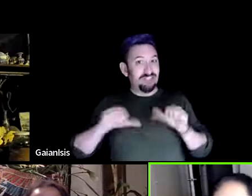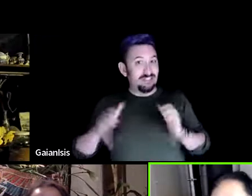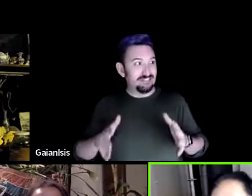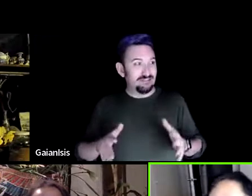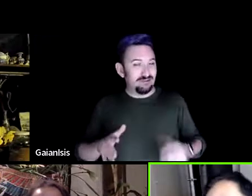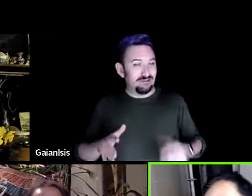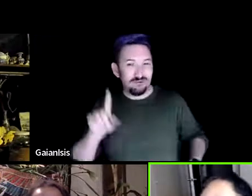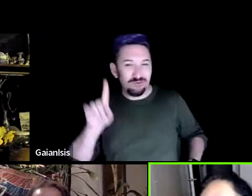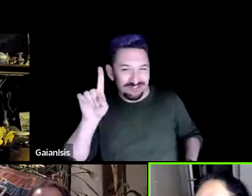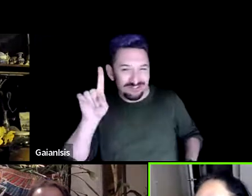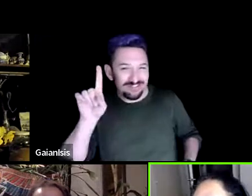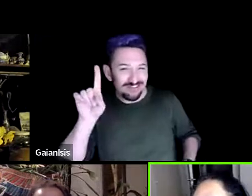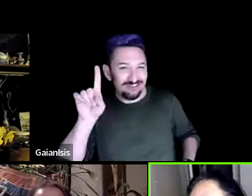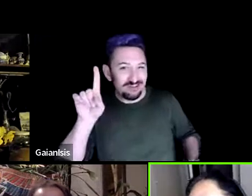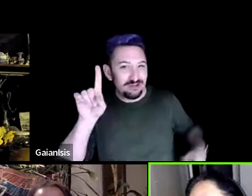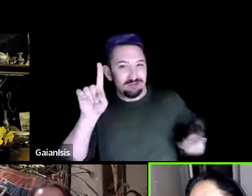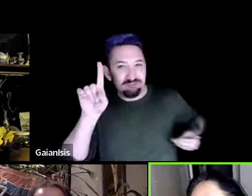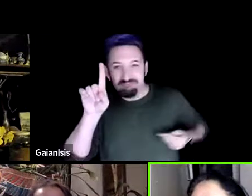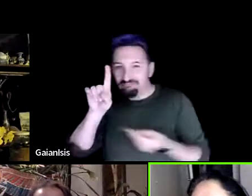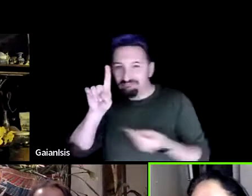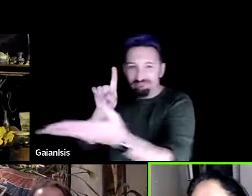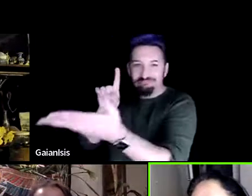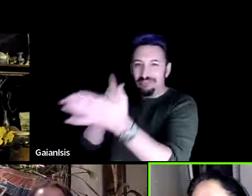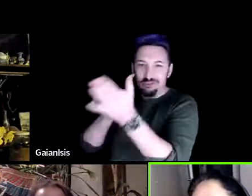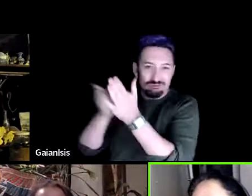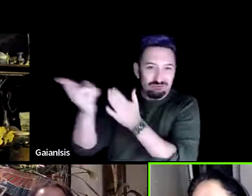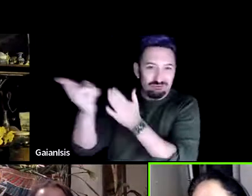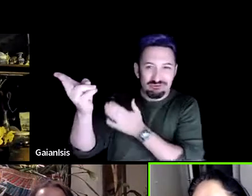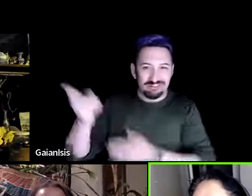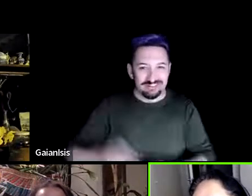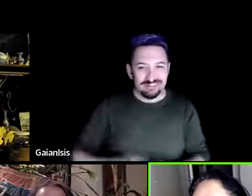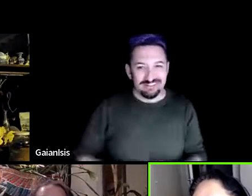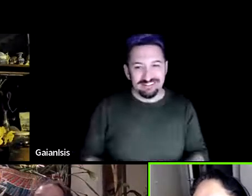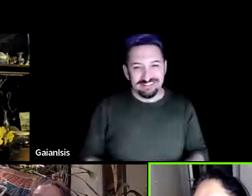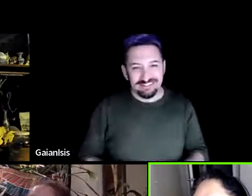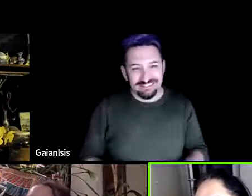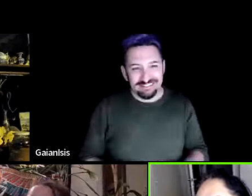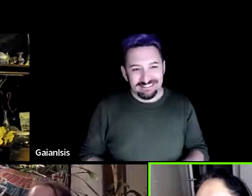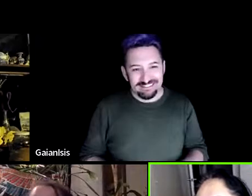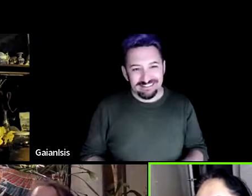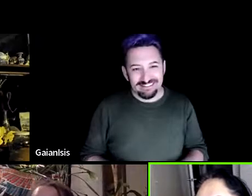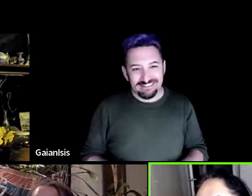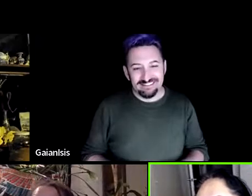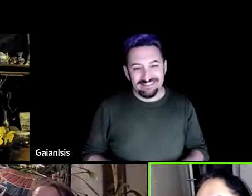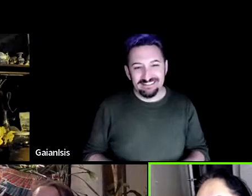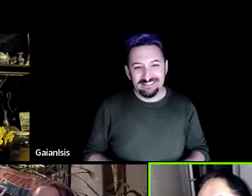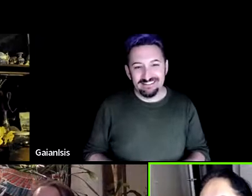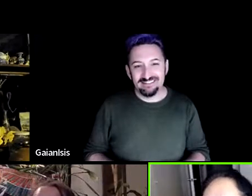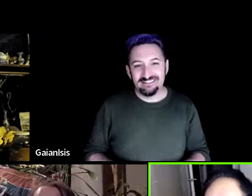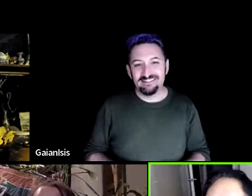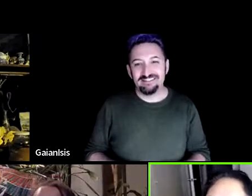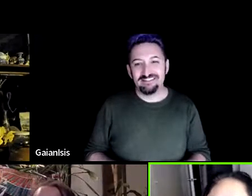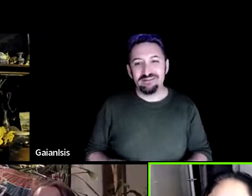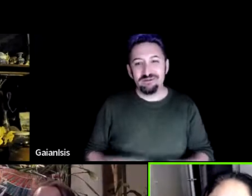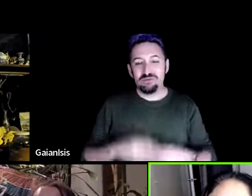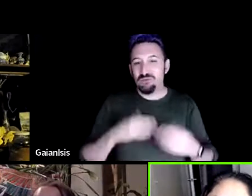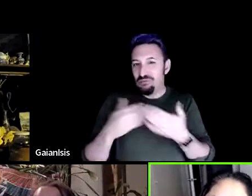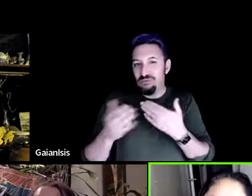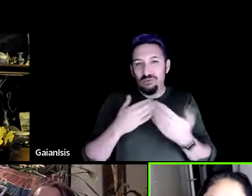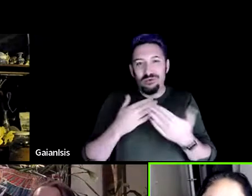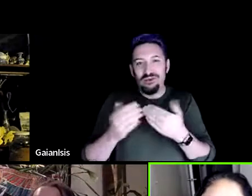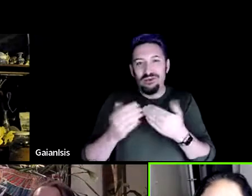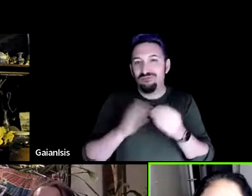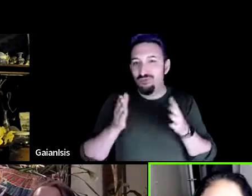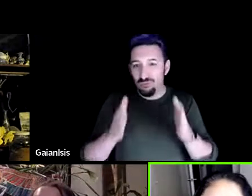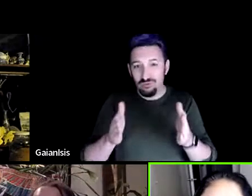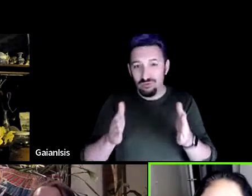truth and tell you the whole thing when i get there so um whatever a way that we have to interface with